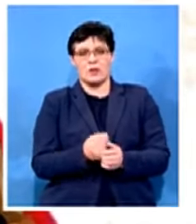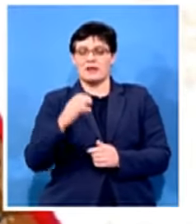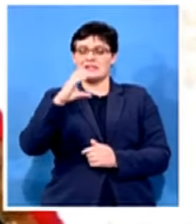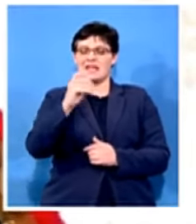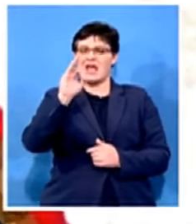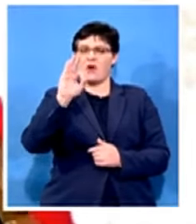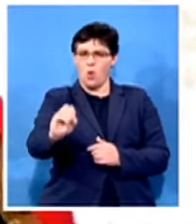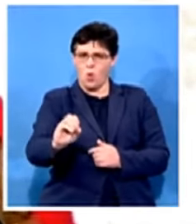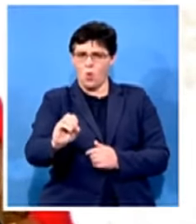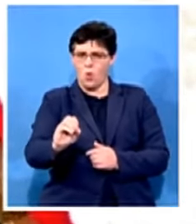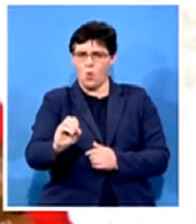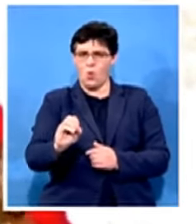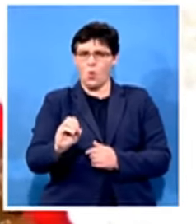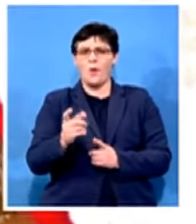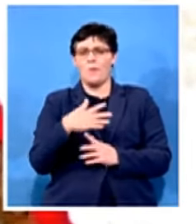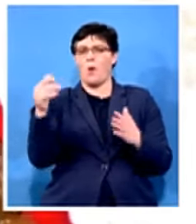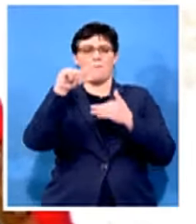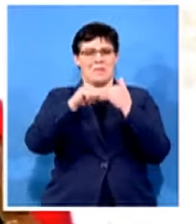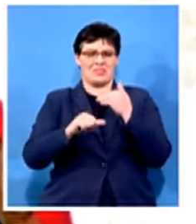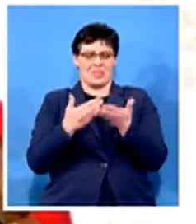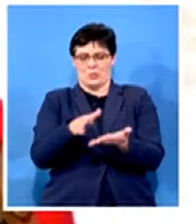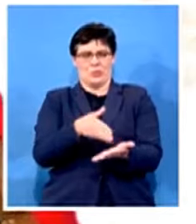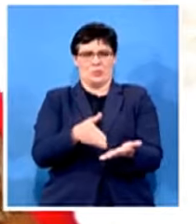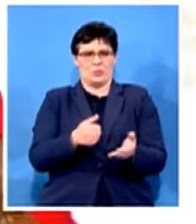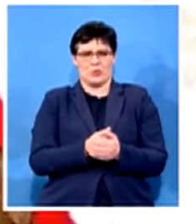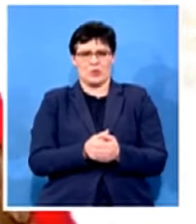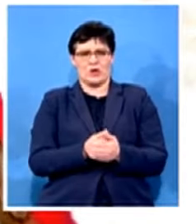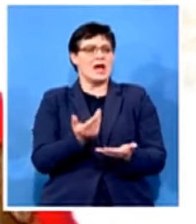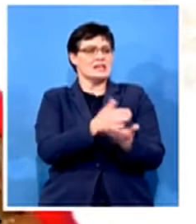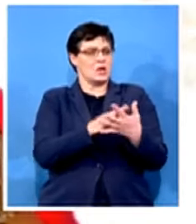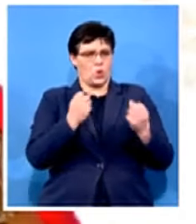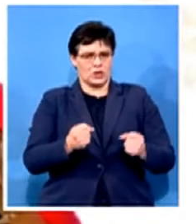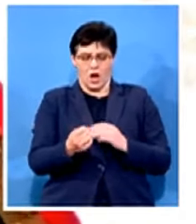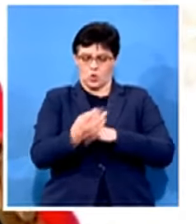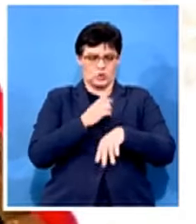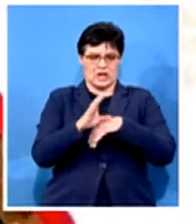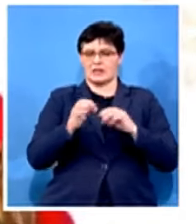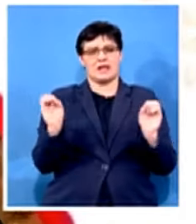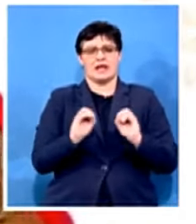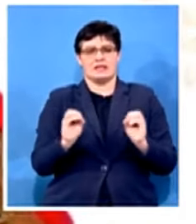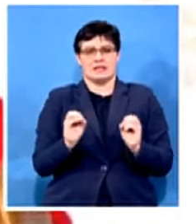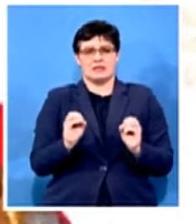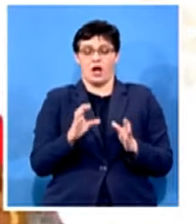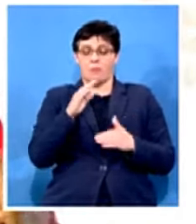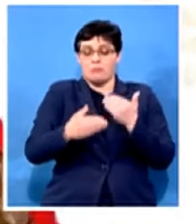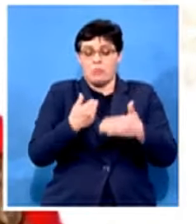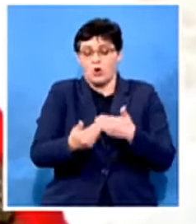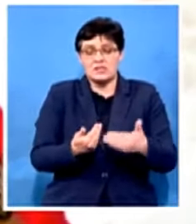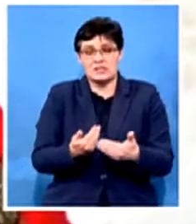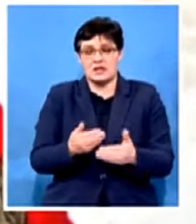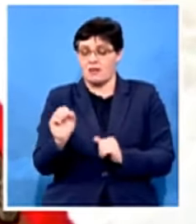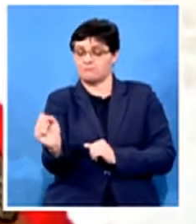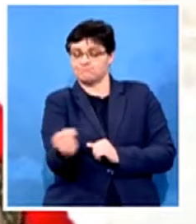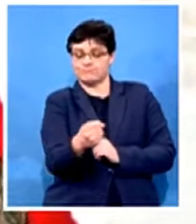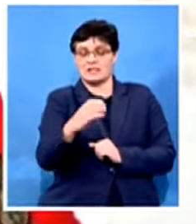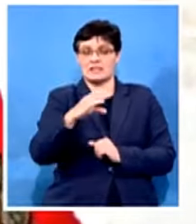month and as stakeholders we have not been consulted to say that the process of employing a cfo has started the